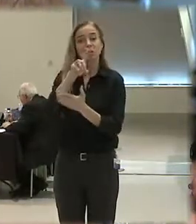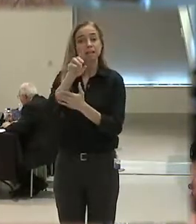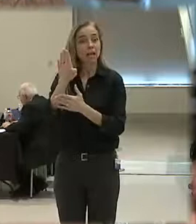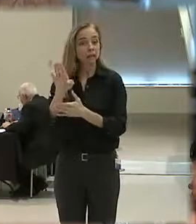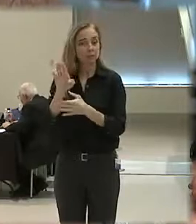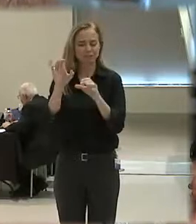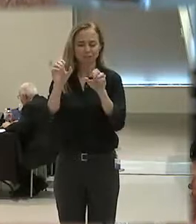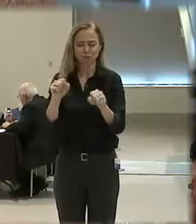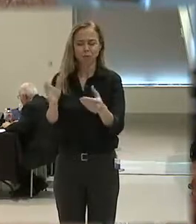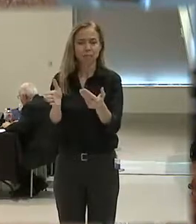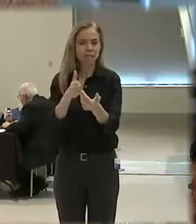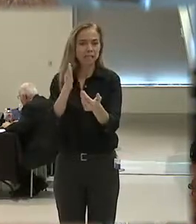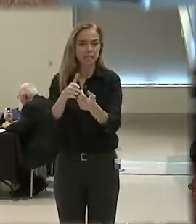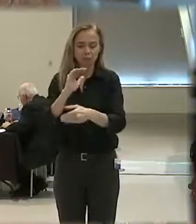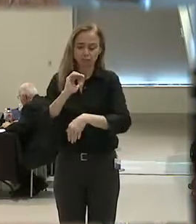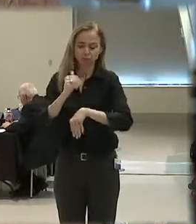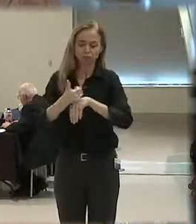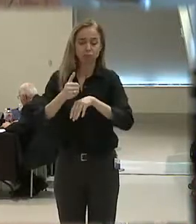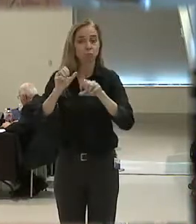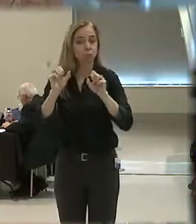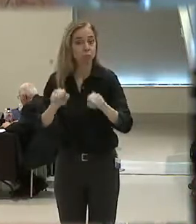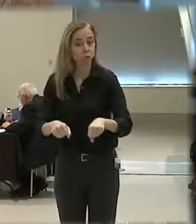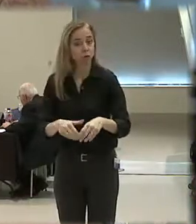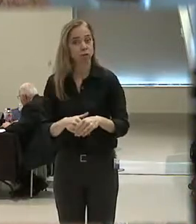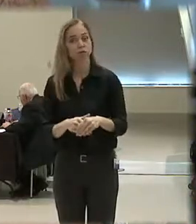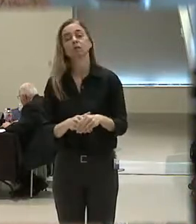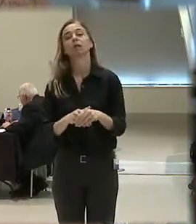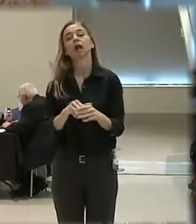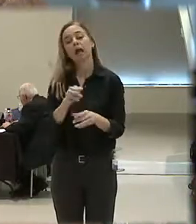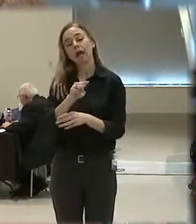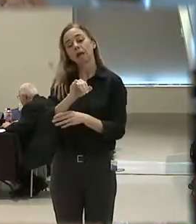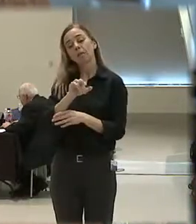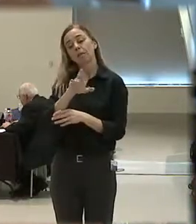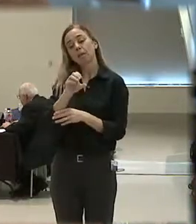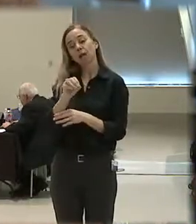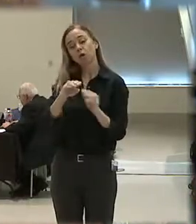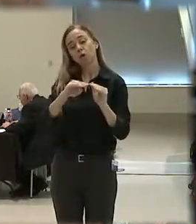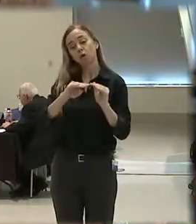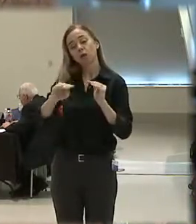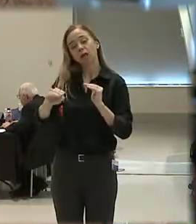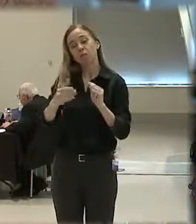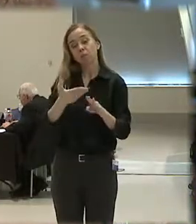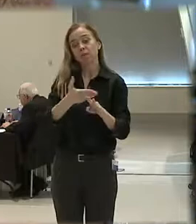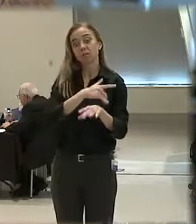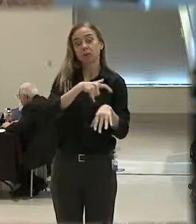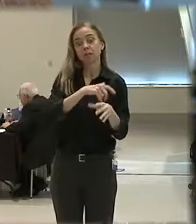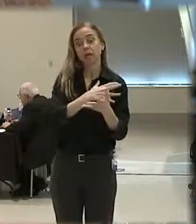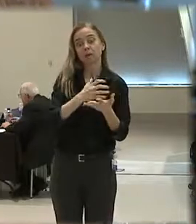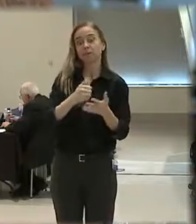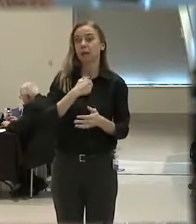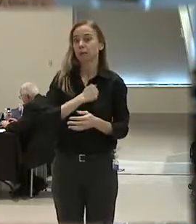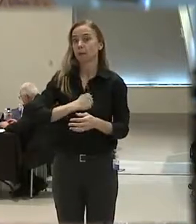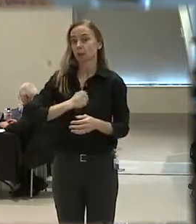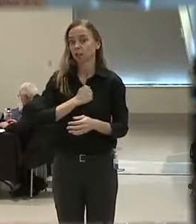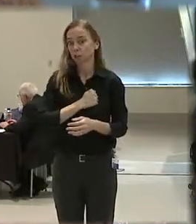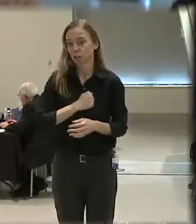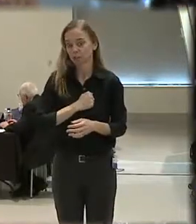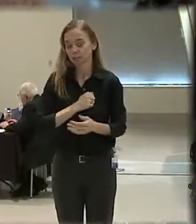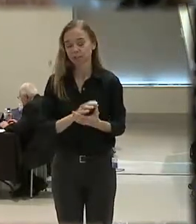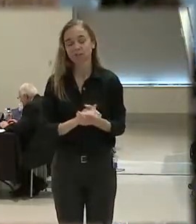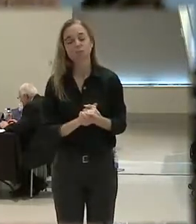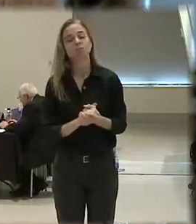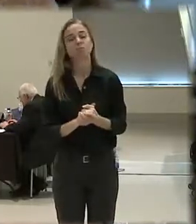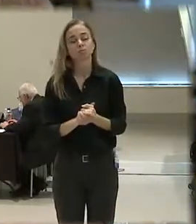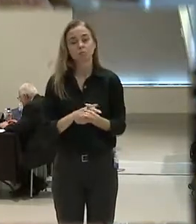easily be effectuated. At the sort of micro level, and just before I run out of my time here, I apologize, I would also